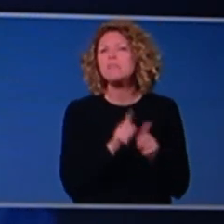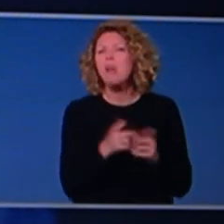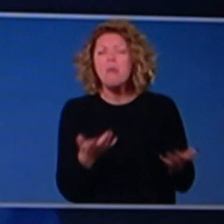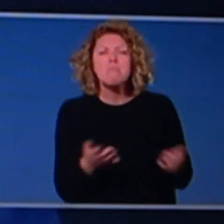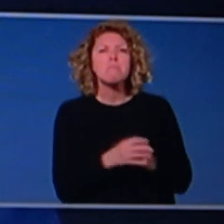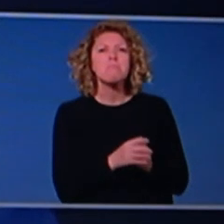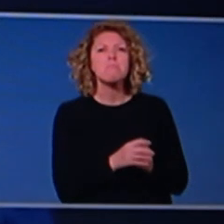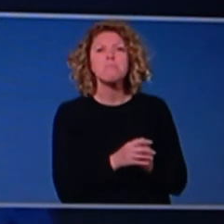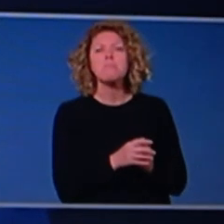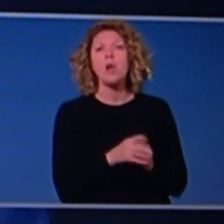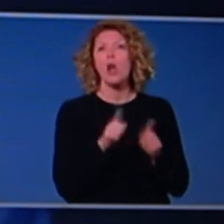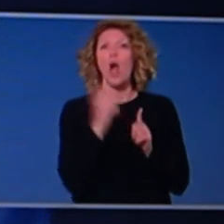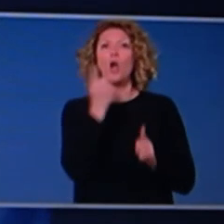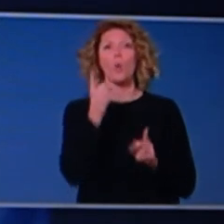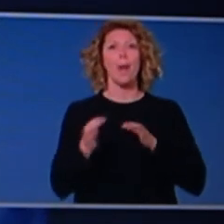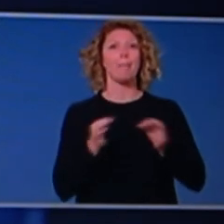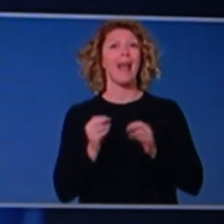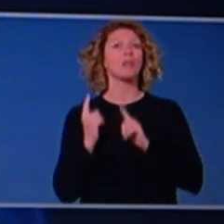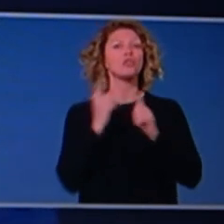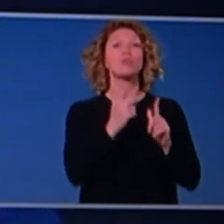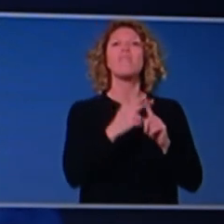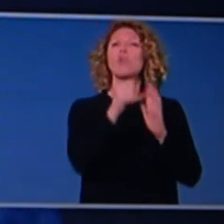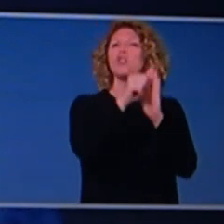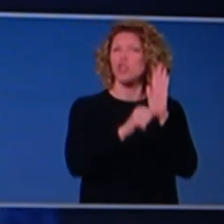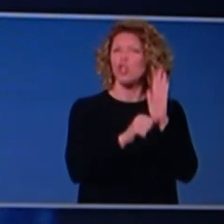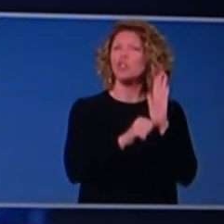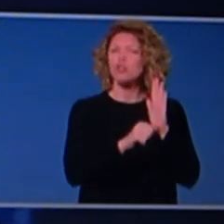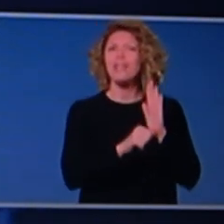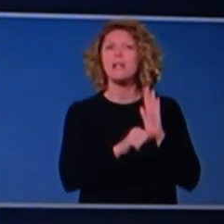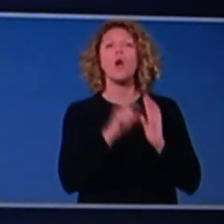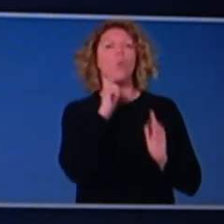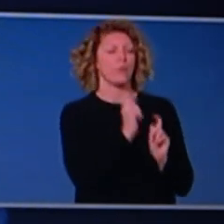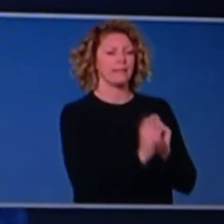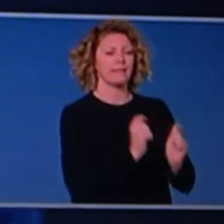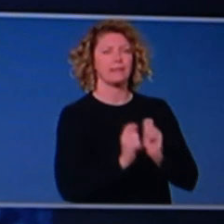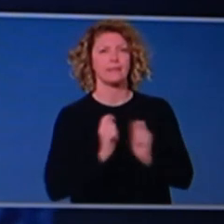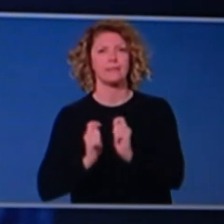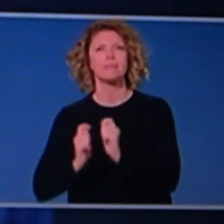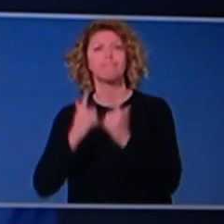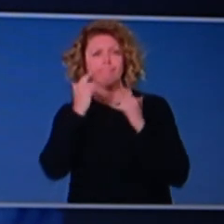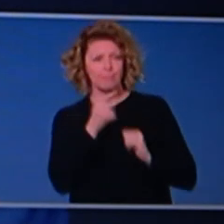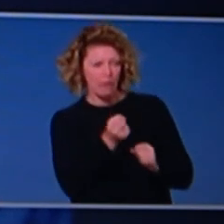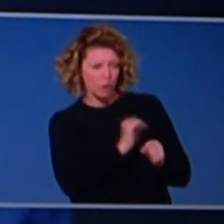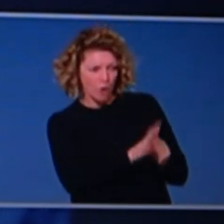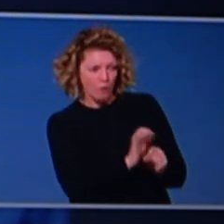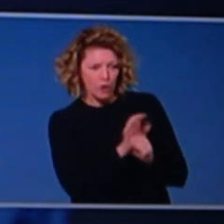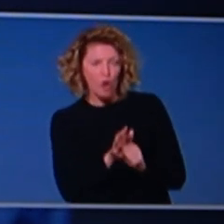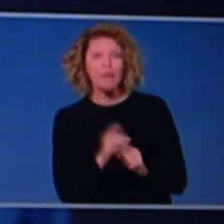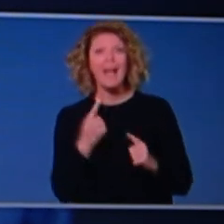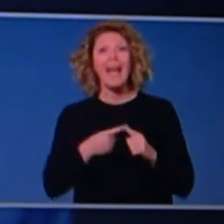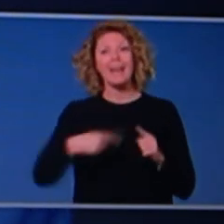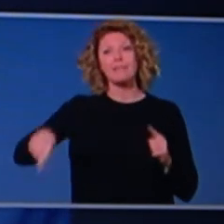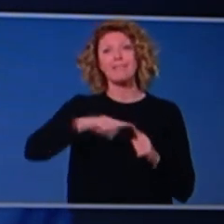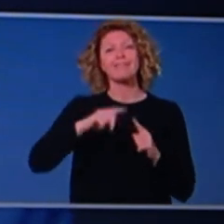elective surgery patients just to reassure those people coming in for surgery and the hospital staff